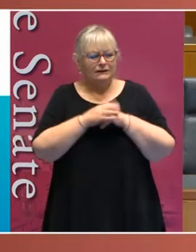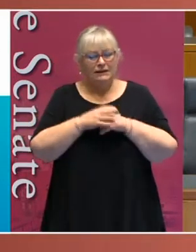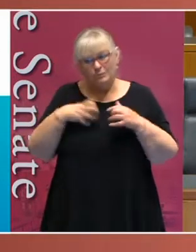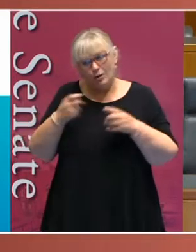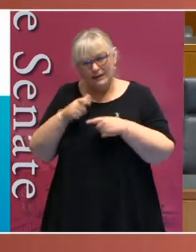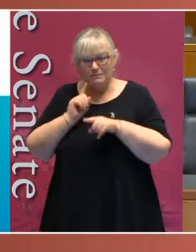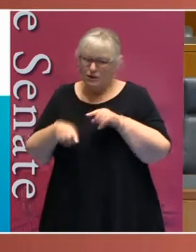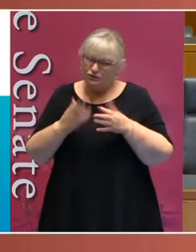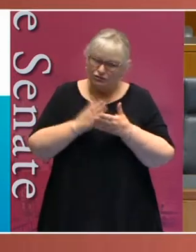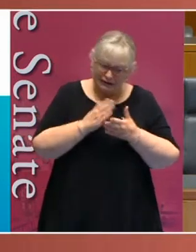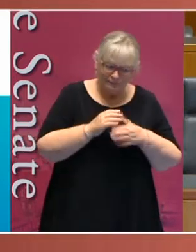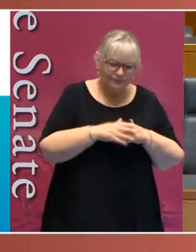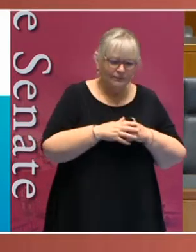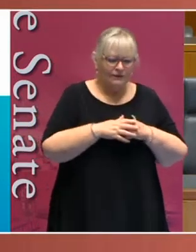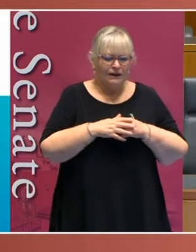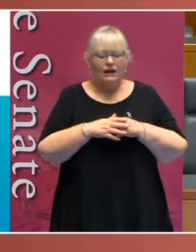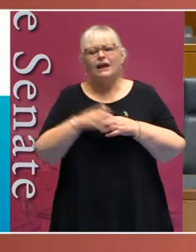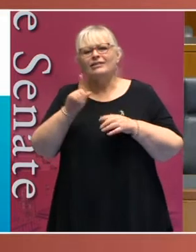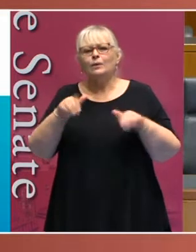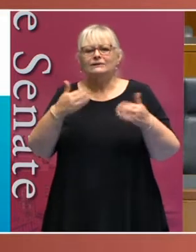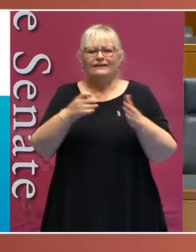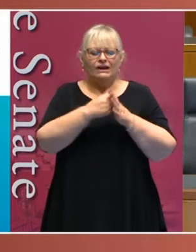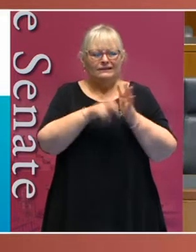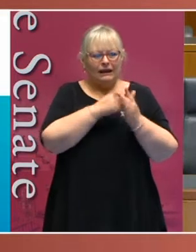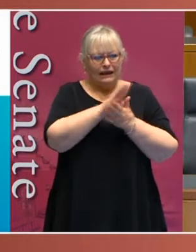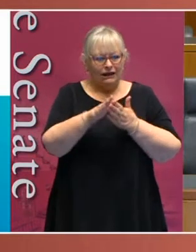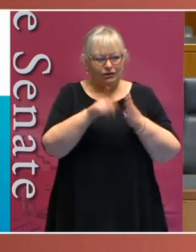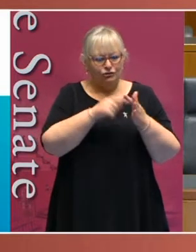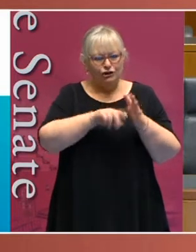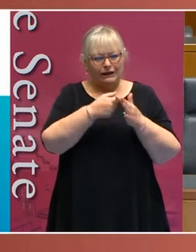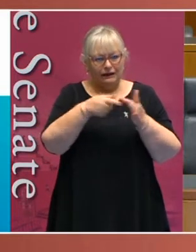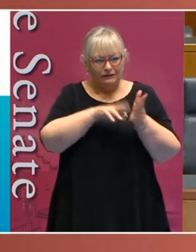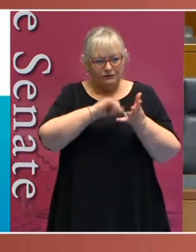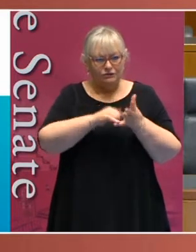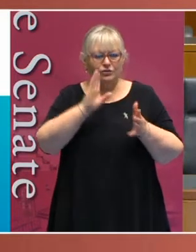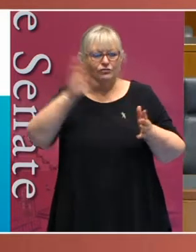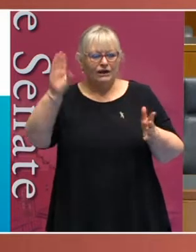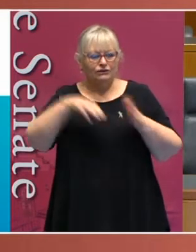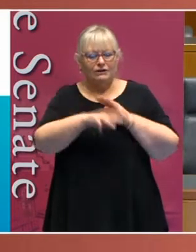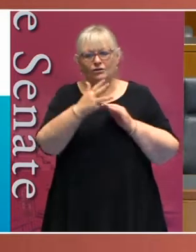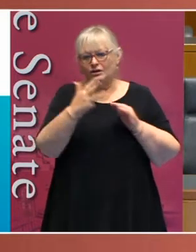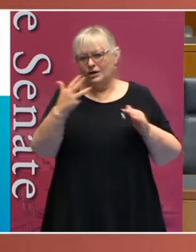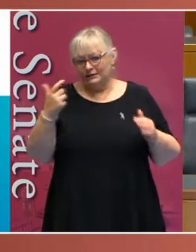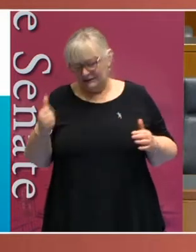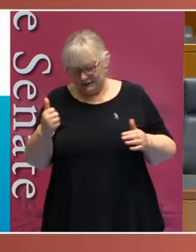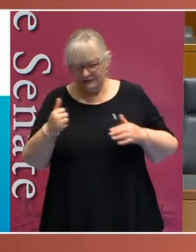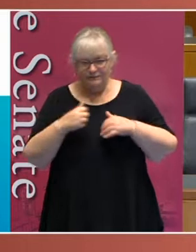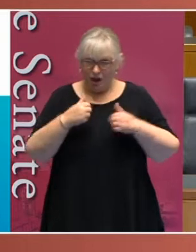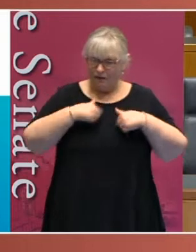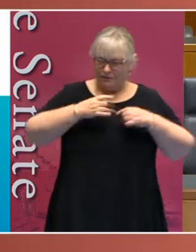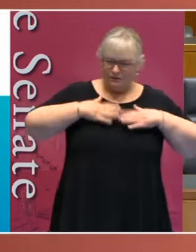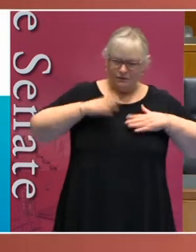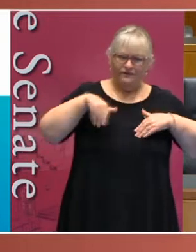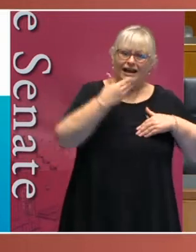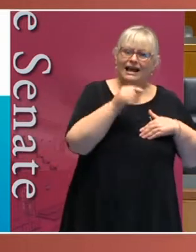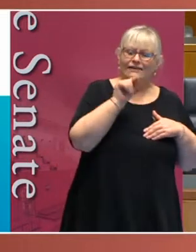This was a speech given at the Kenneth Jenkins Oration in 1996. I gave the same speech at